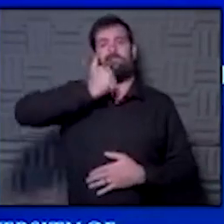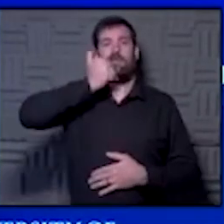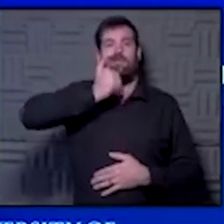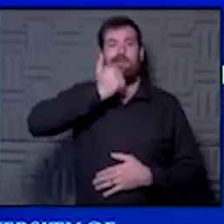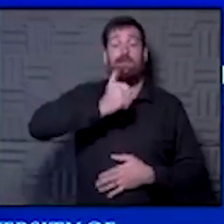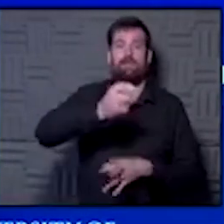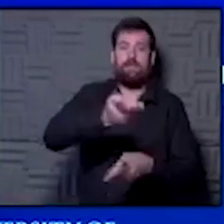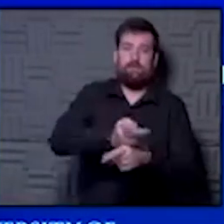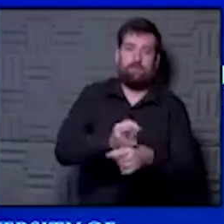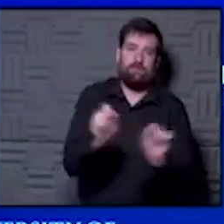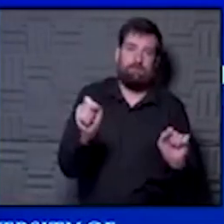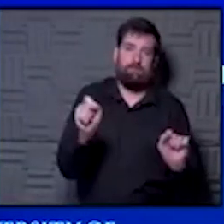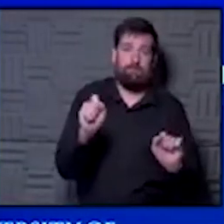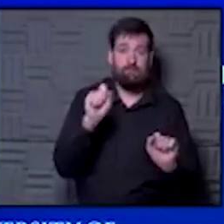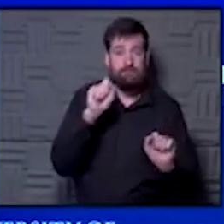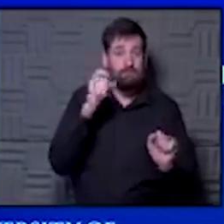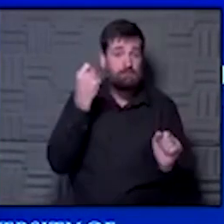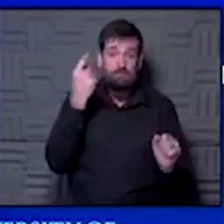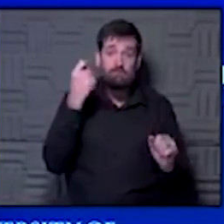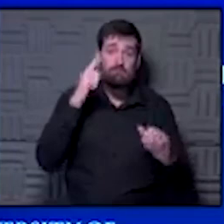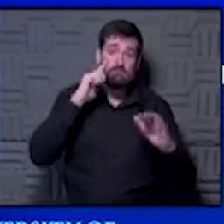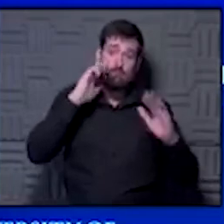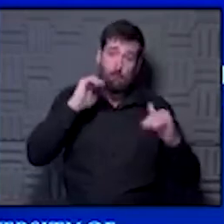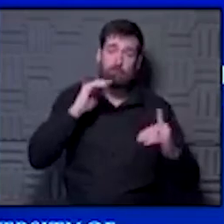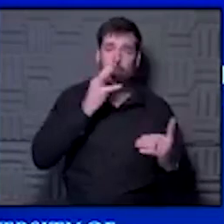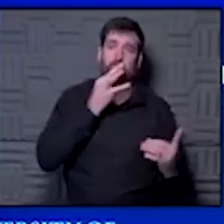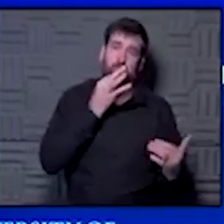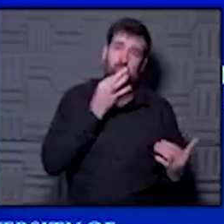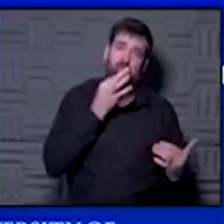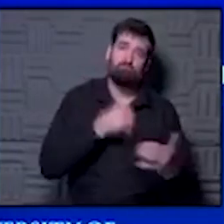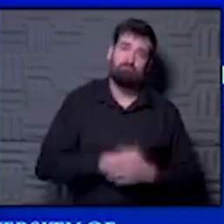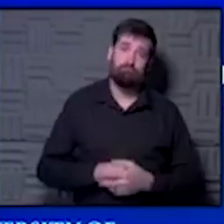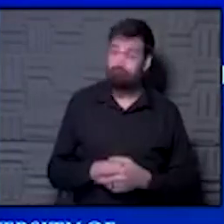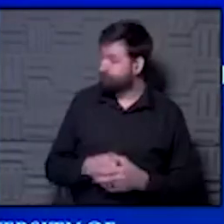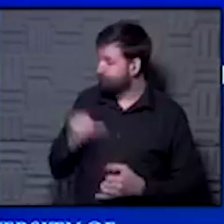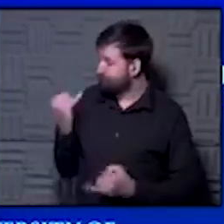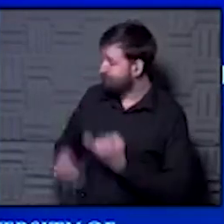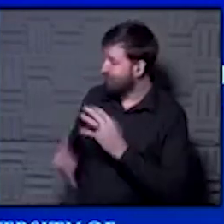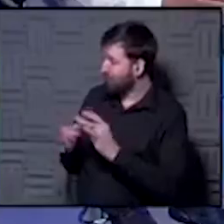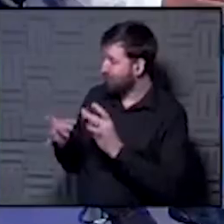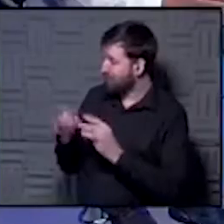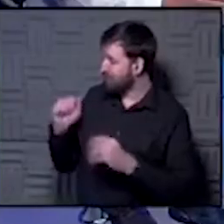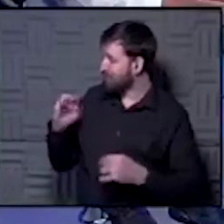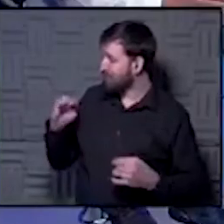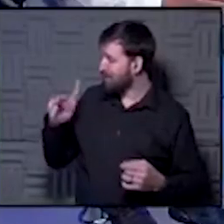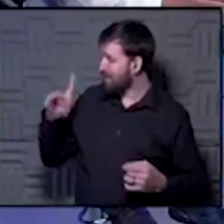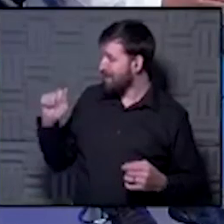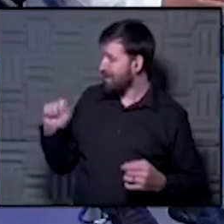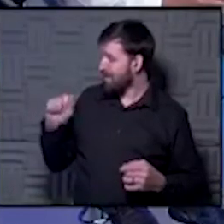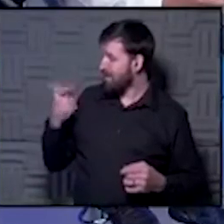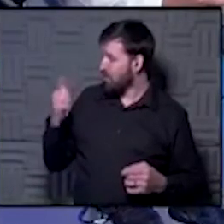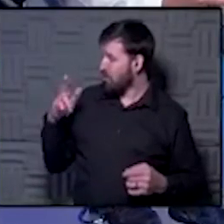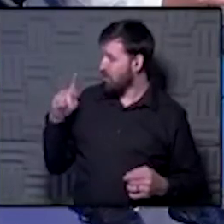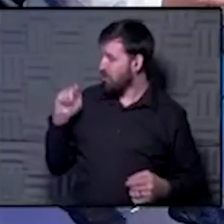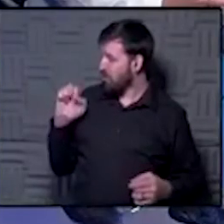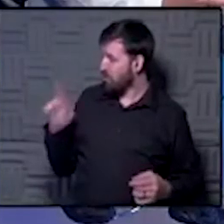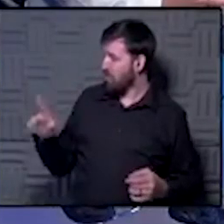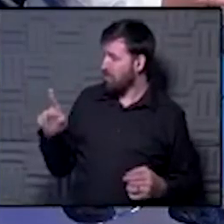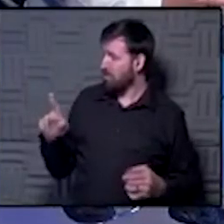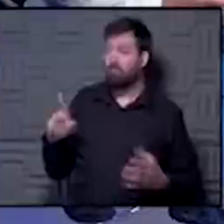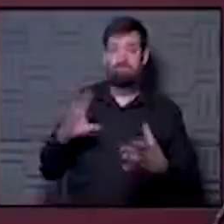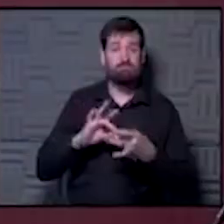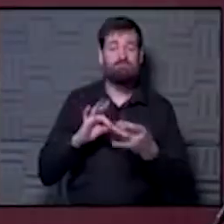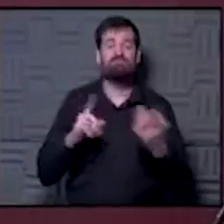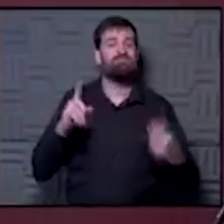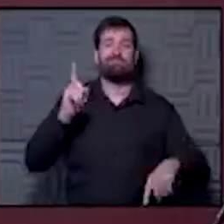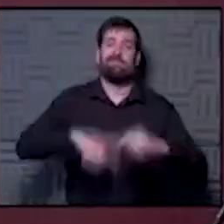safe. Because hope is on the way. Final thoughts from today, Amanda Garner. I think just to add to that, we